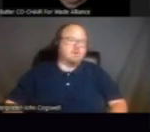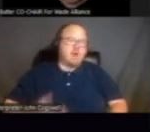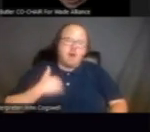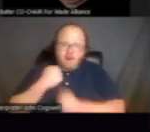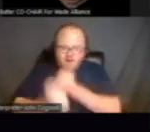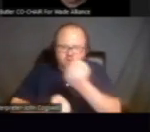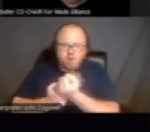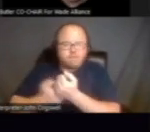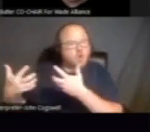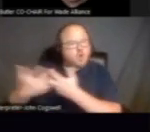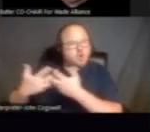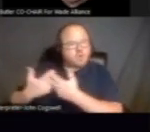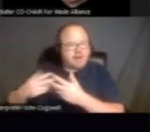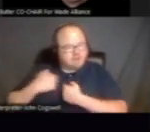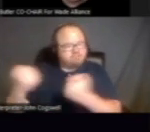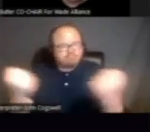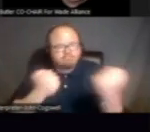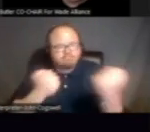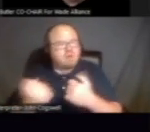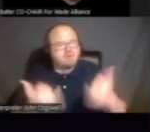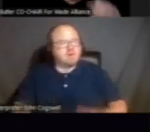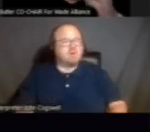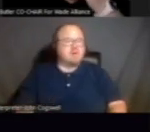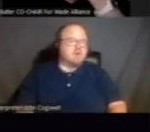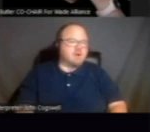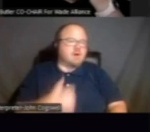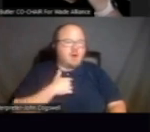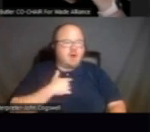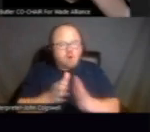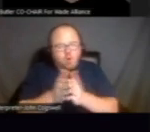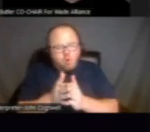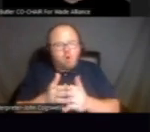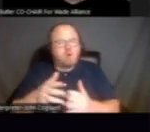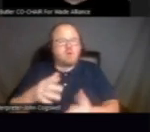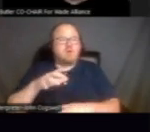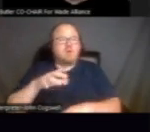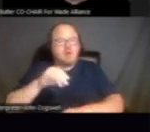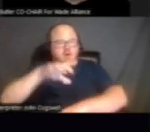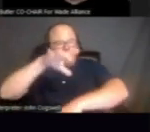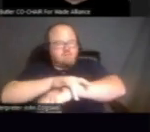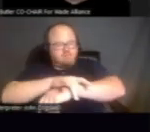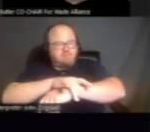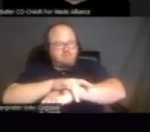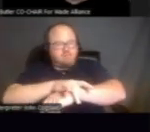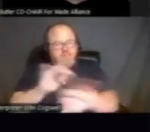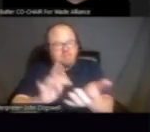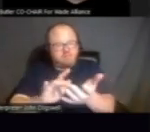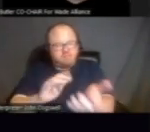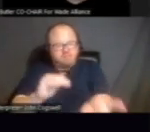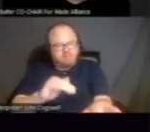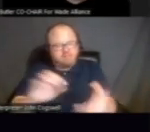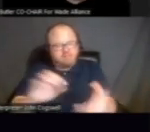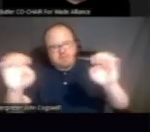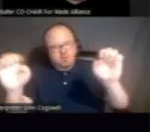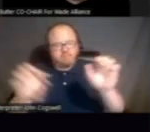supportive roommate and I drive. I have a wallet card and medical alert bracelet which shows authorities that I am autistic.